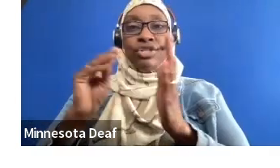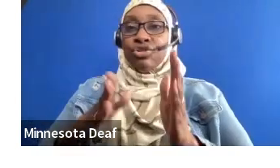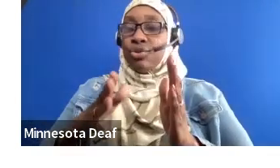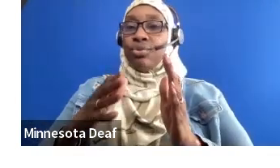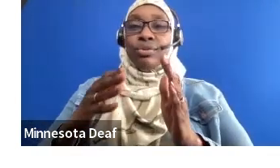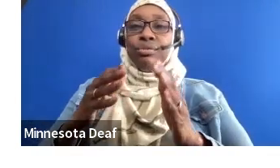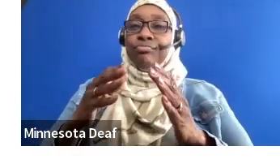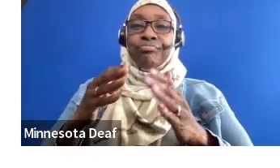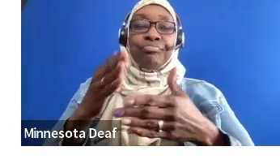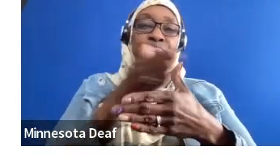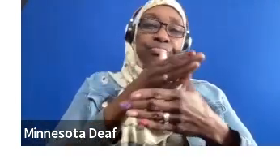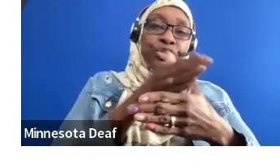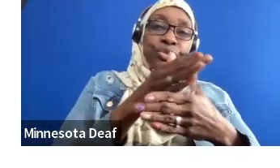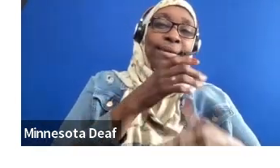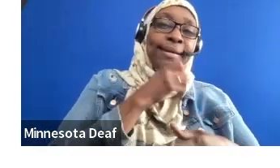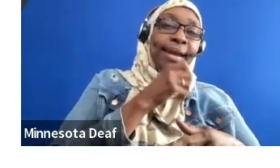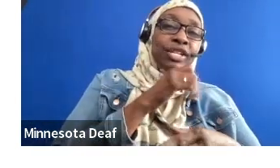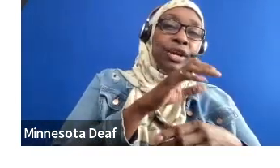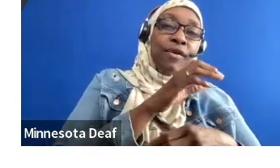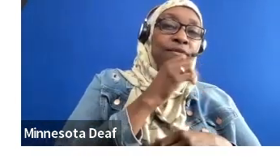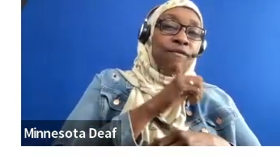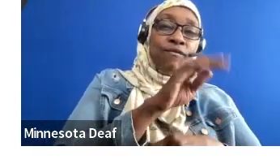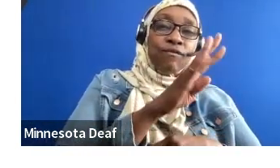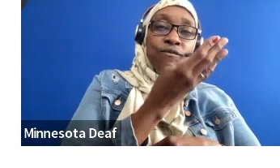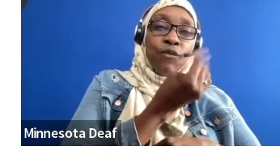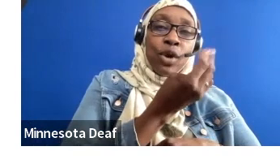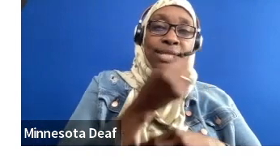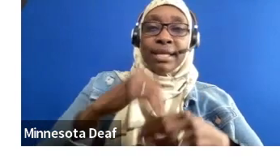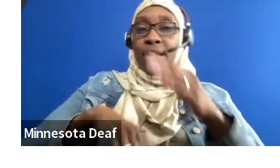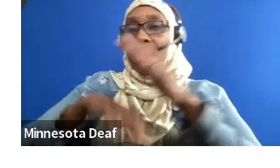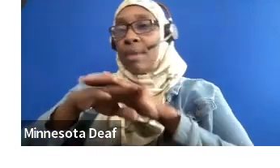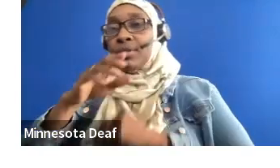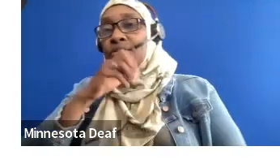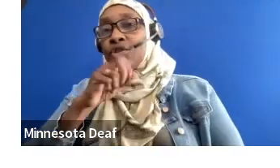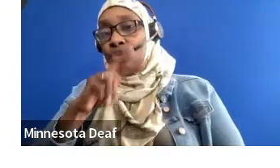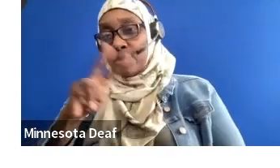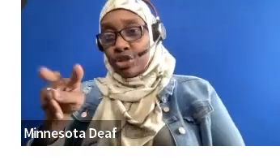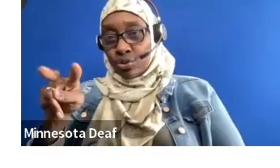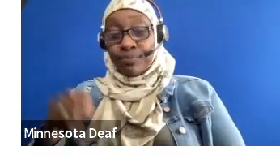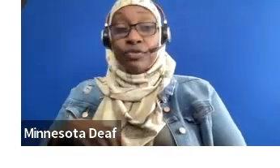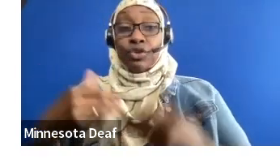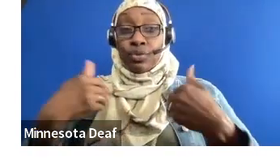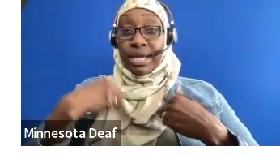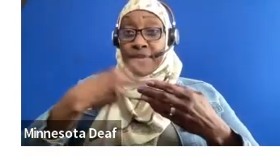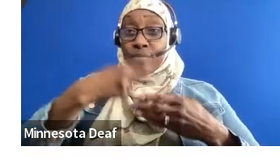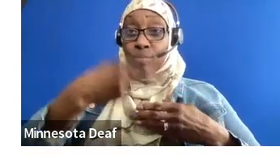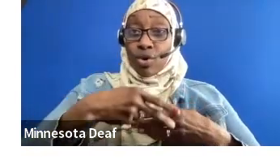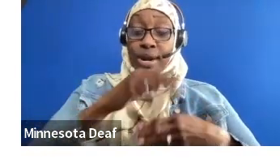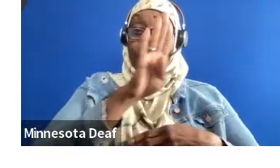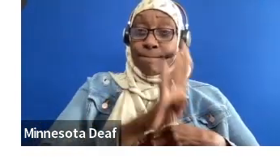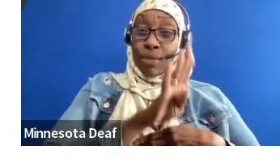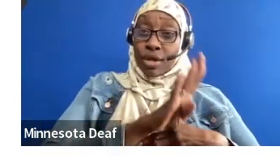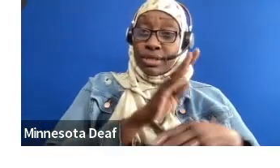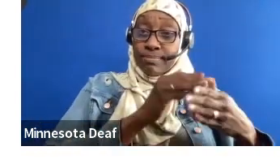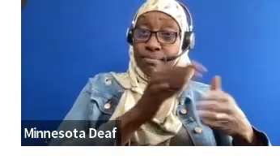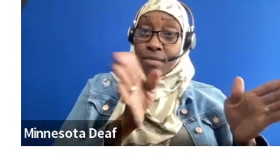doesn't have an IEP. So we have one that is directly we're in Boston Public Schools and another one where we're just out in the community and we go to